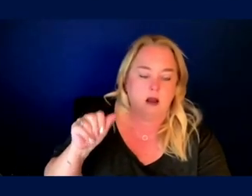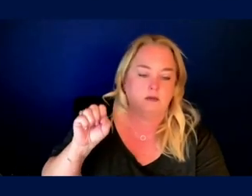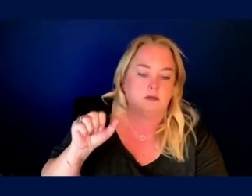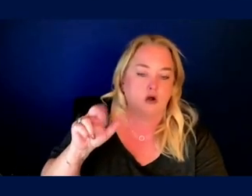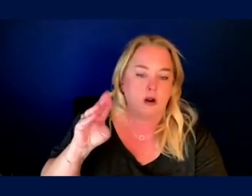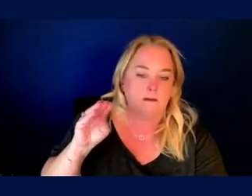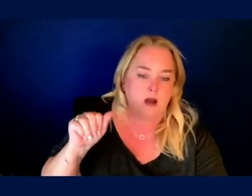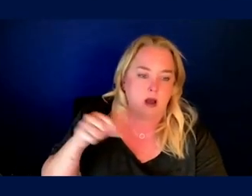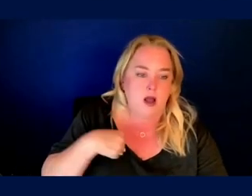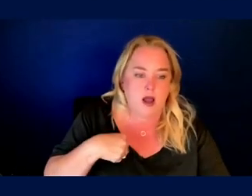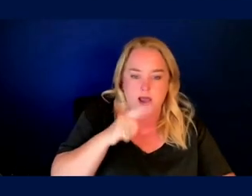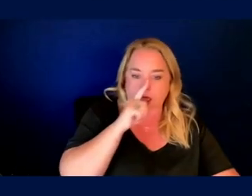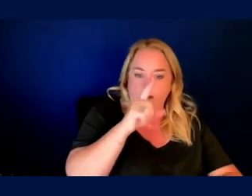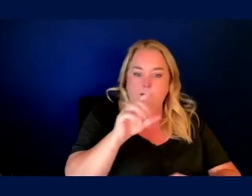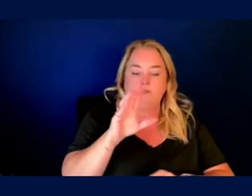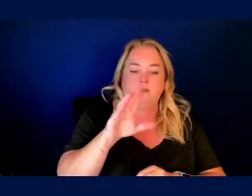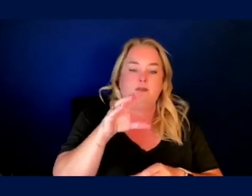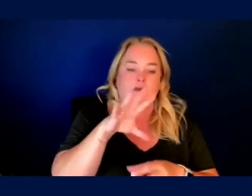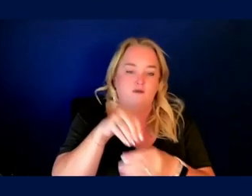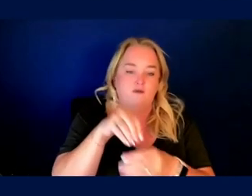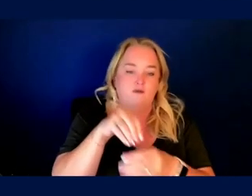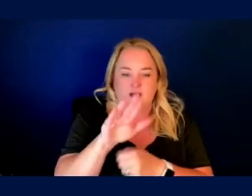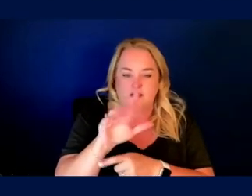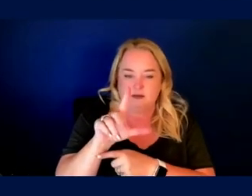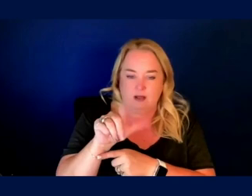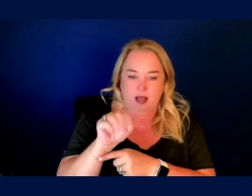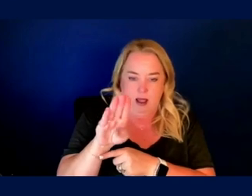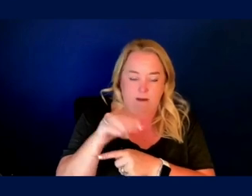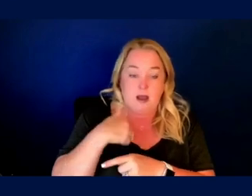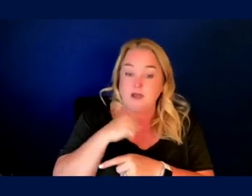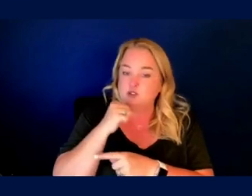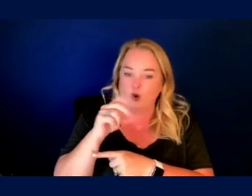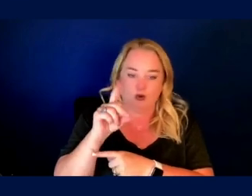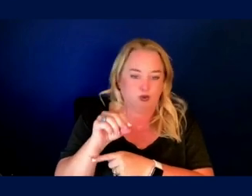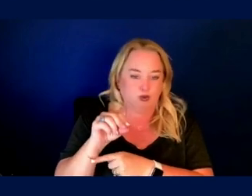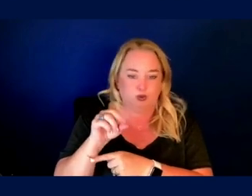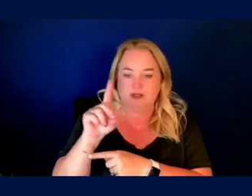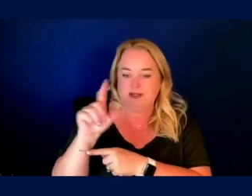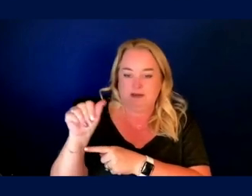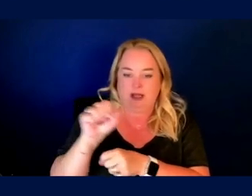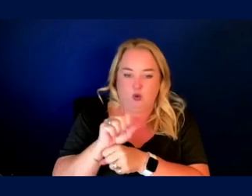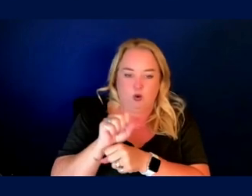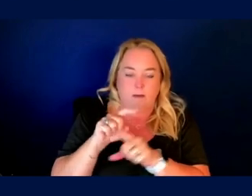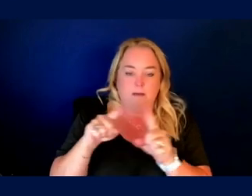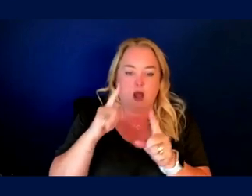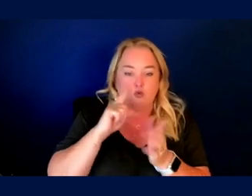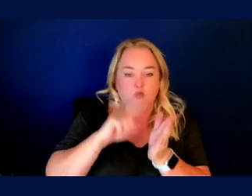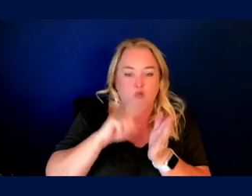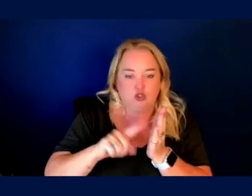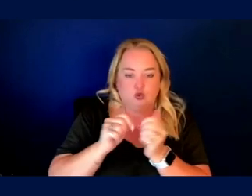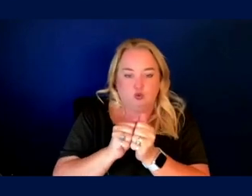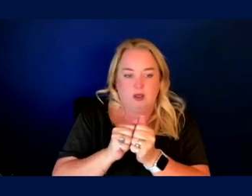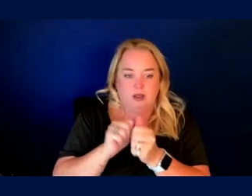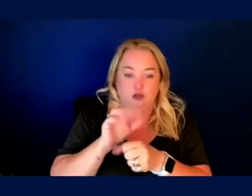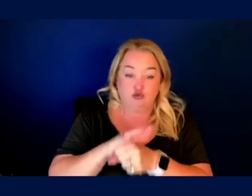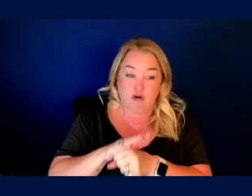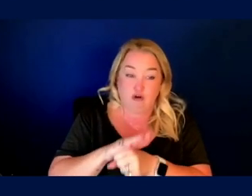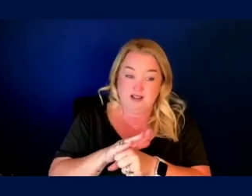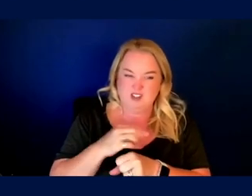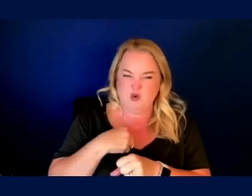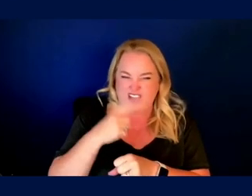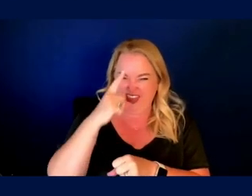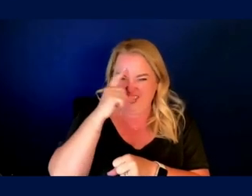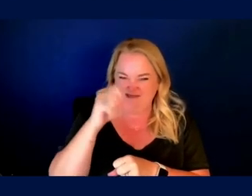postdoc in this lab. I, while I don't do disability work, I do research on stress. And so I feel like there's a very